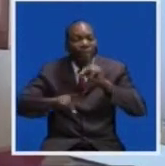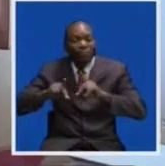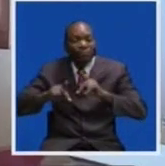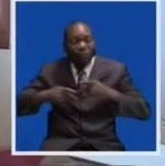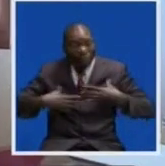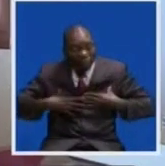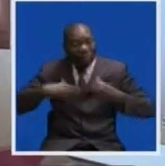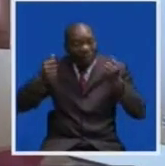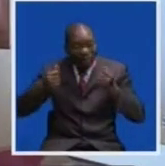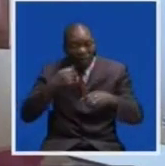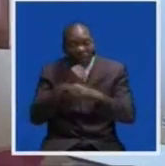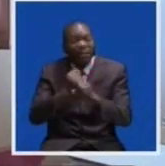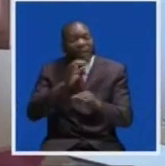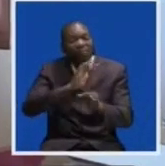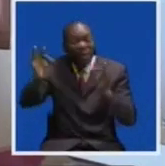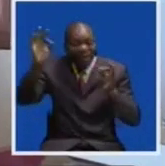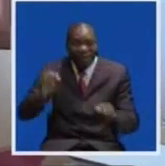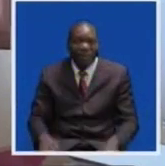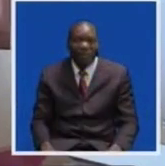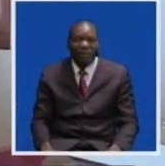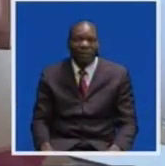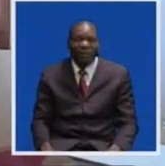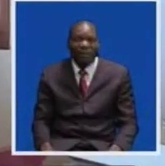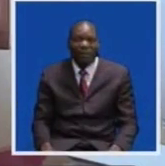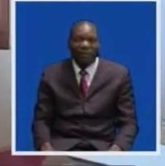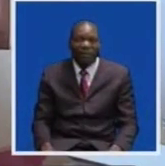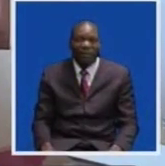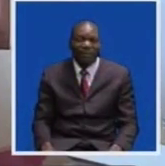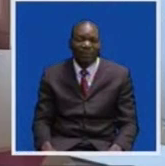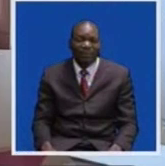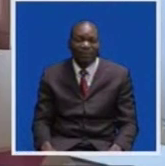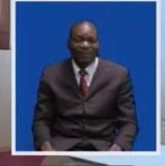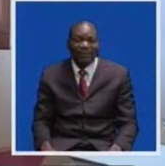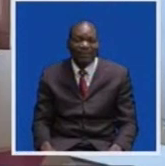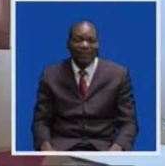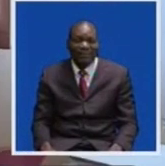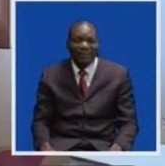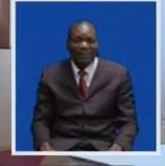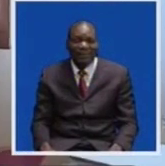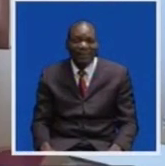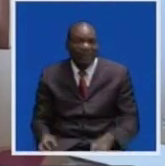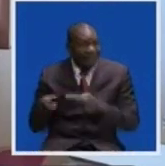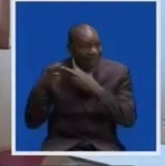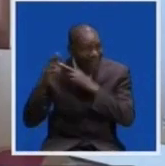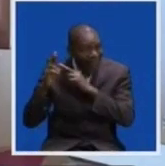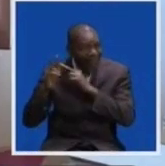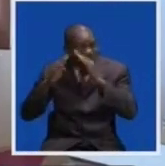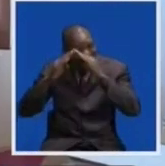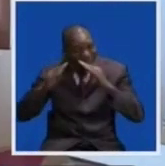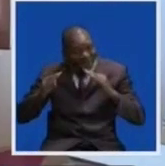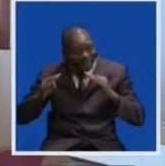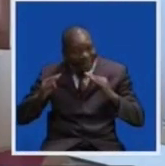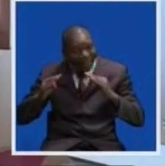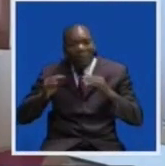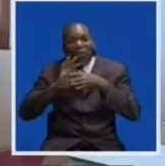was a live broadcast at a certain radio station. They were covering